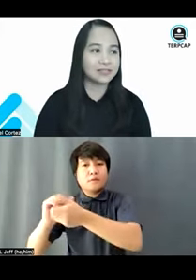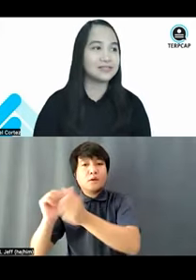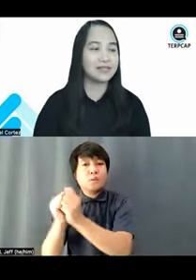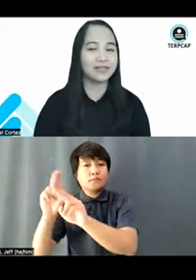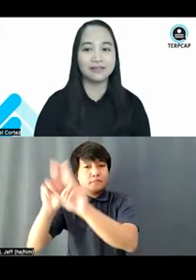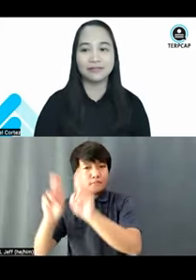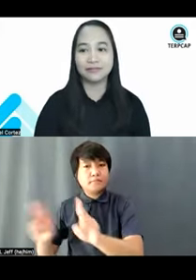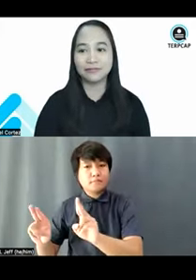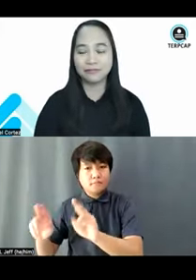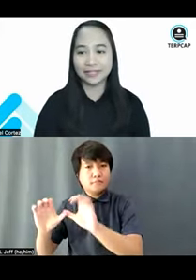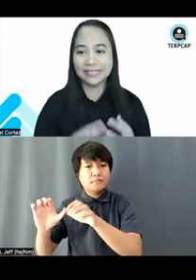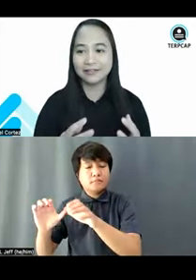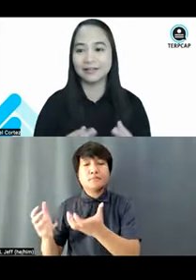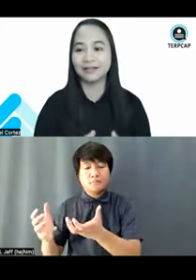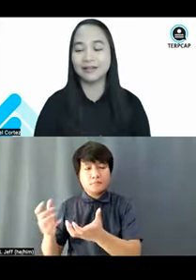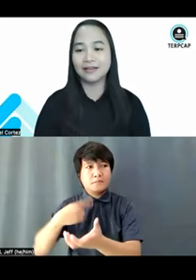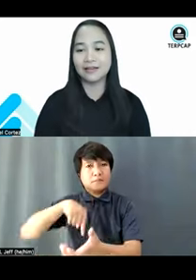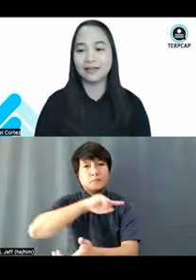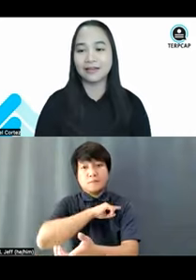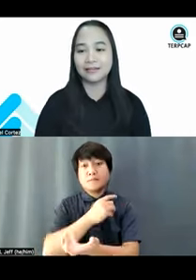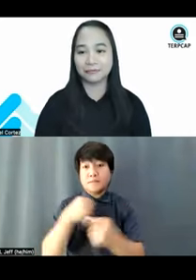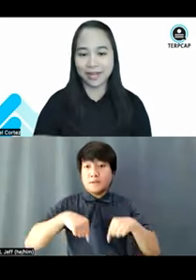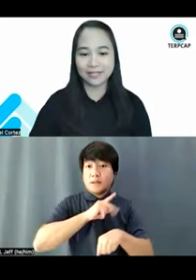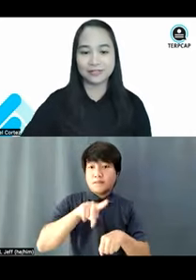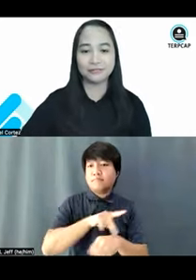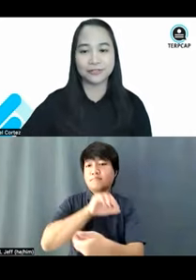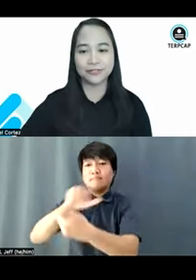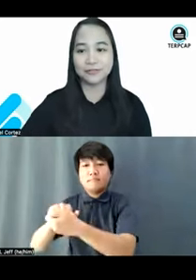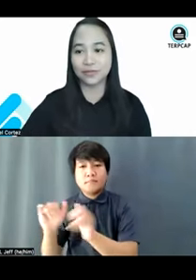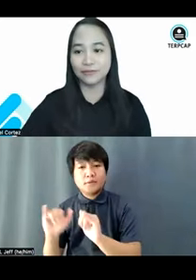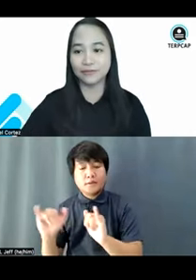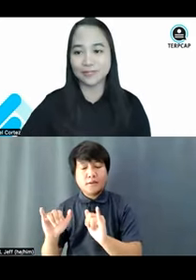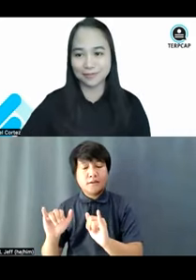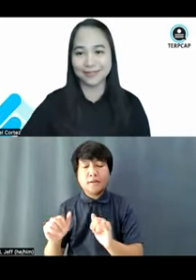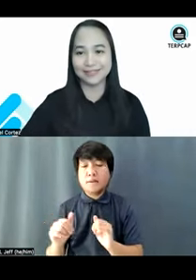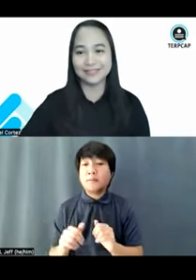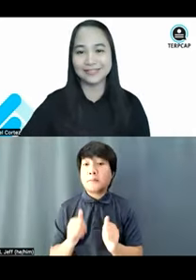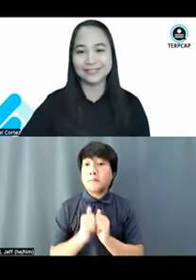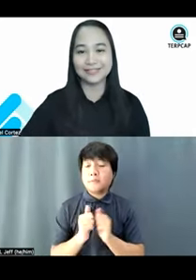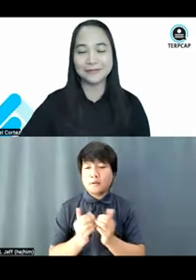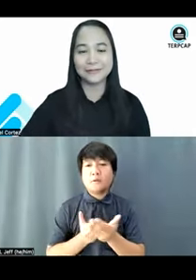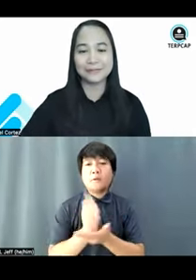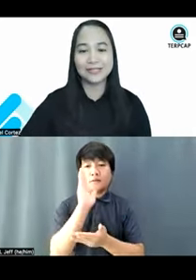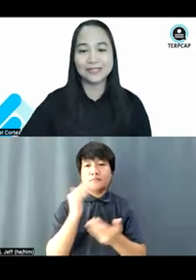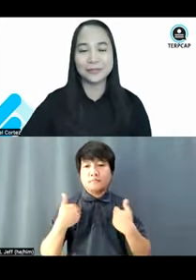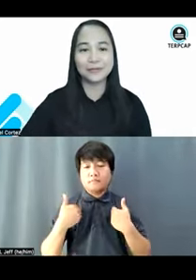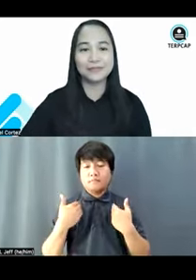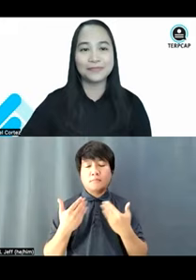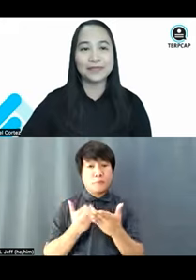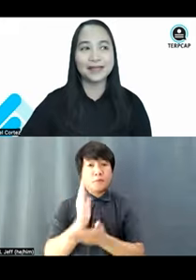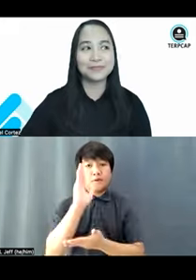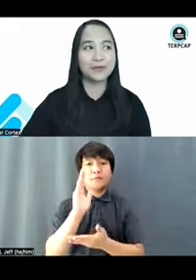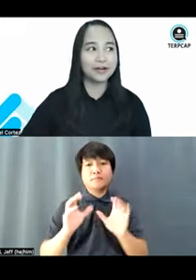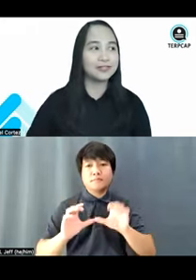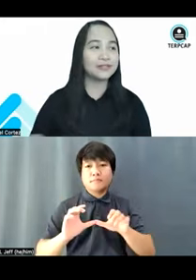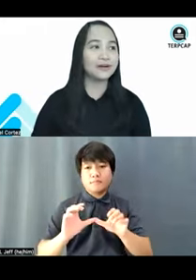address and really hear the rights of persons with disabilities. So,